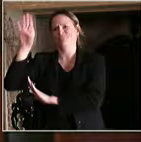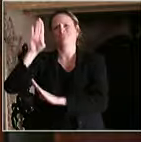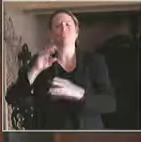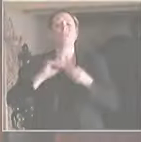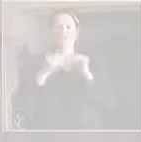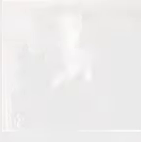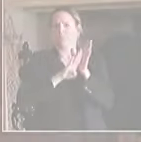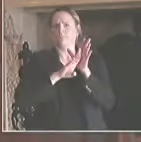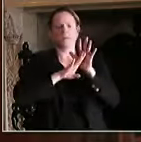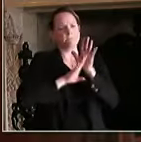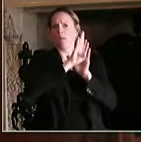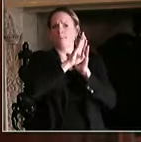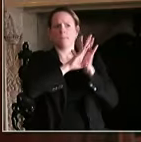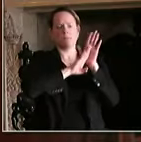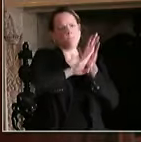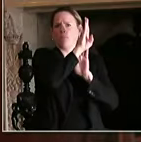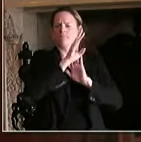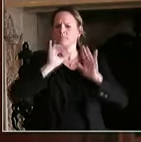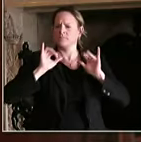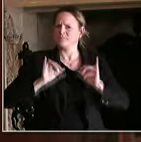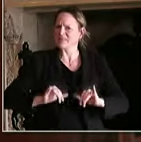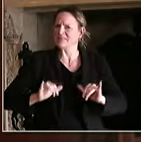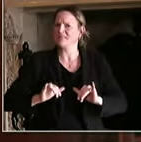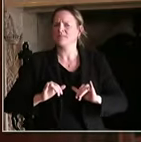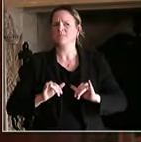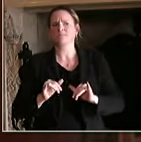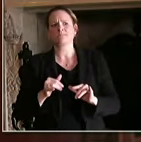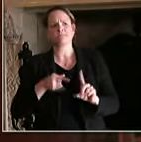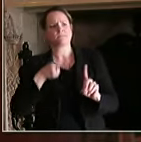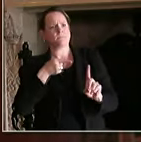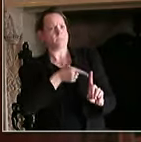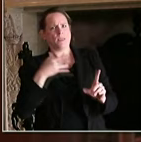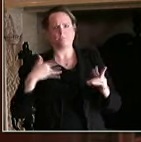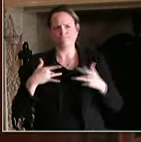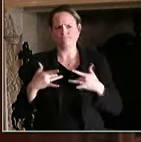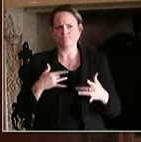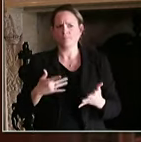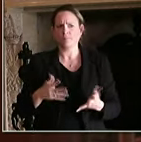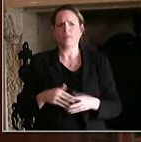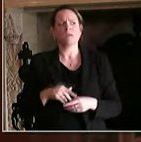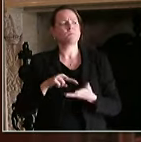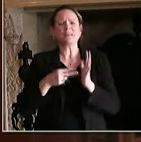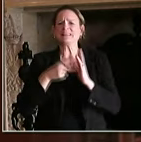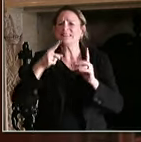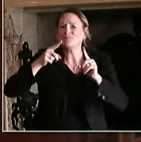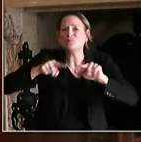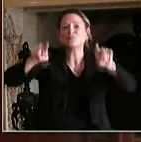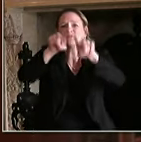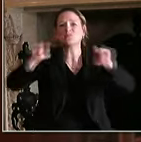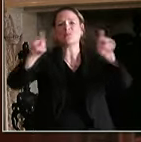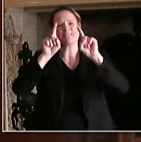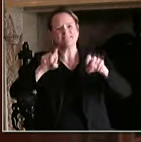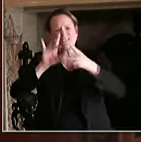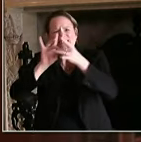here in Wisconsin. We need to get back to working together to flatten the curve so our health care systems don't become overwhelmed,